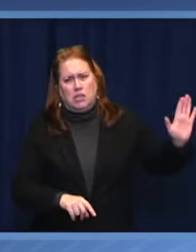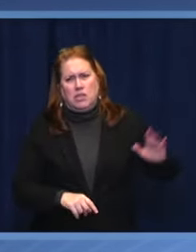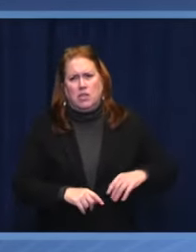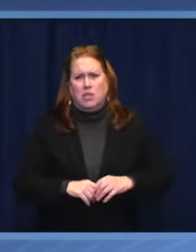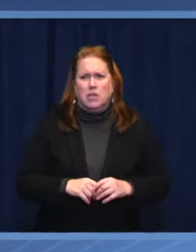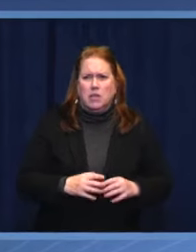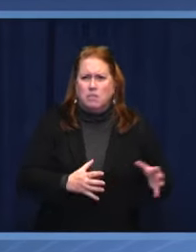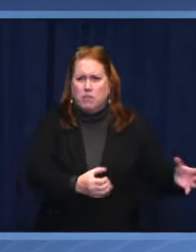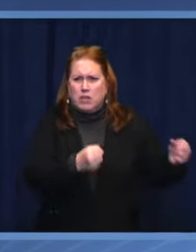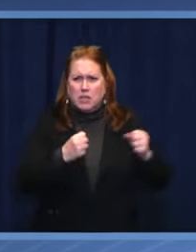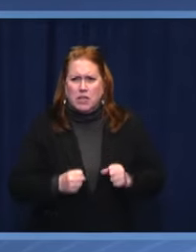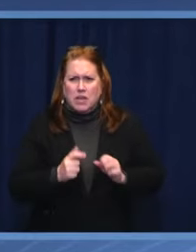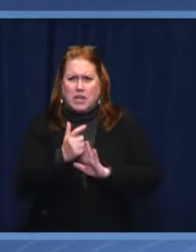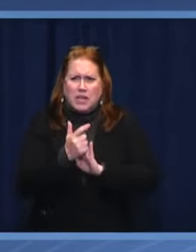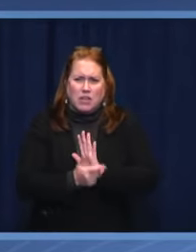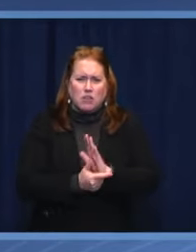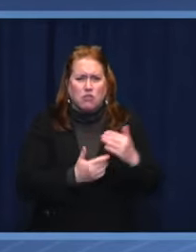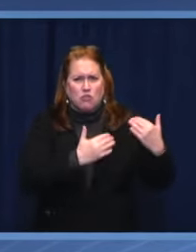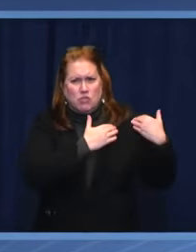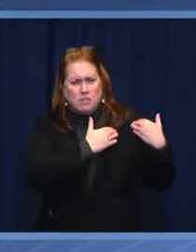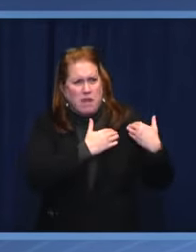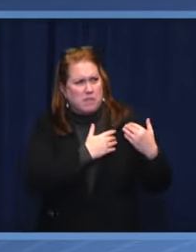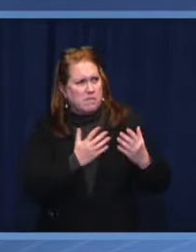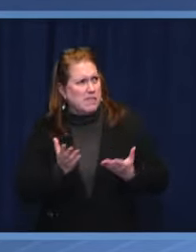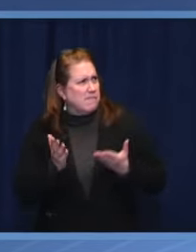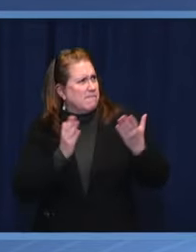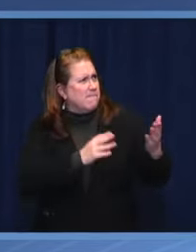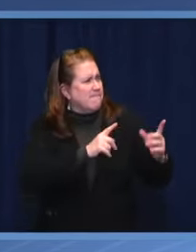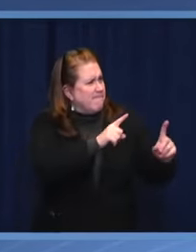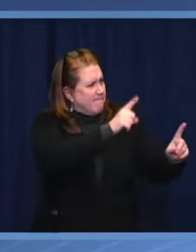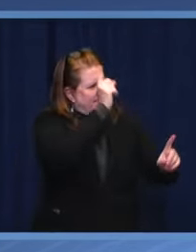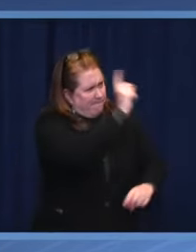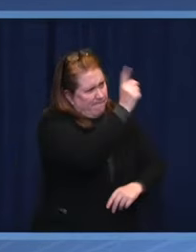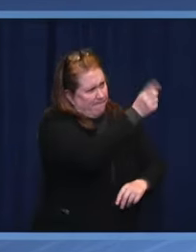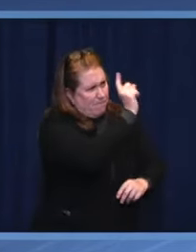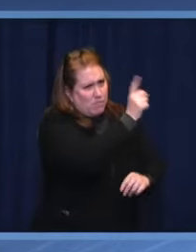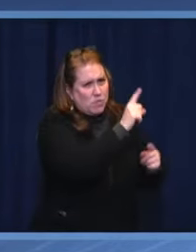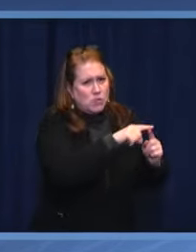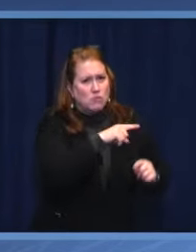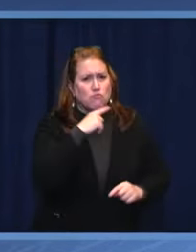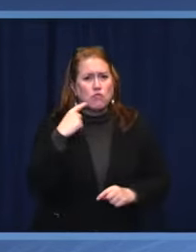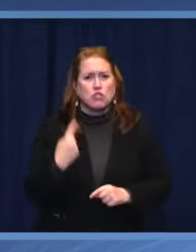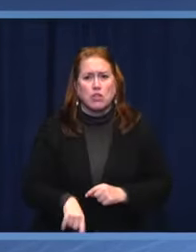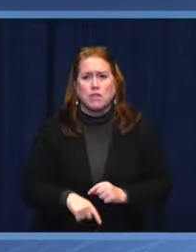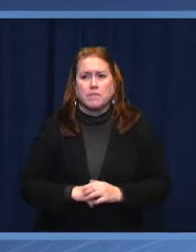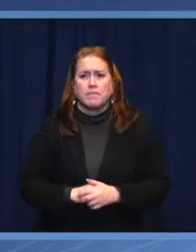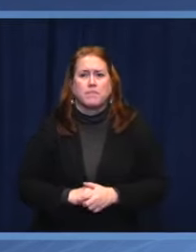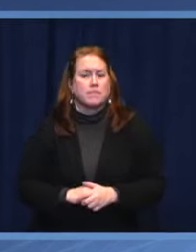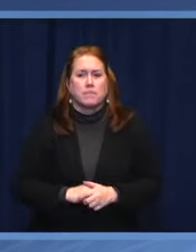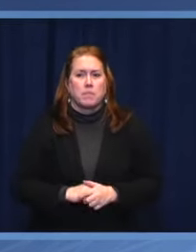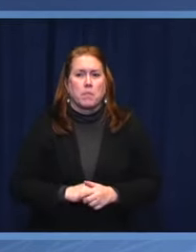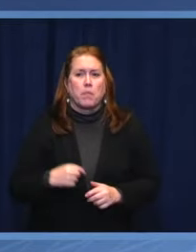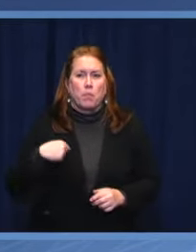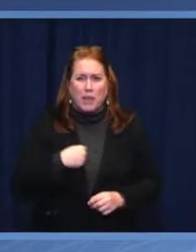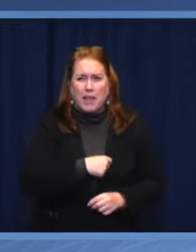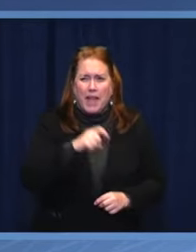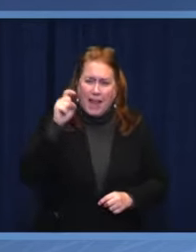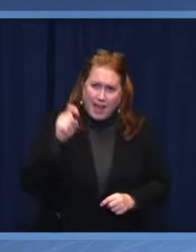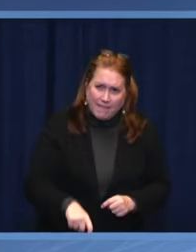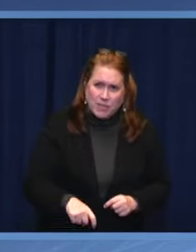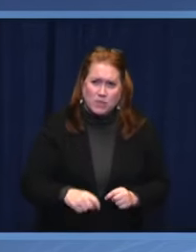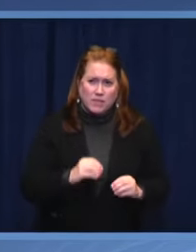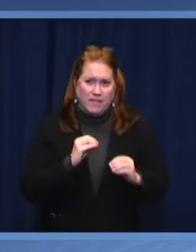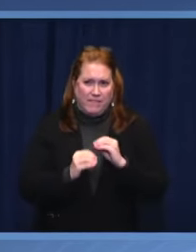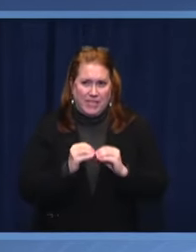legal responsibility for their crimes? Unfortunately, no. We have to fix it.